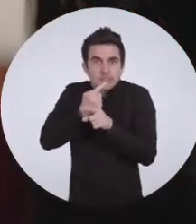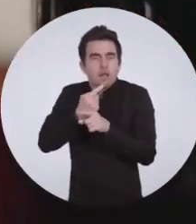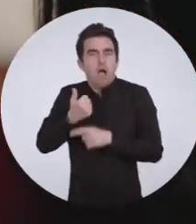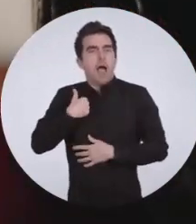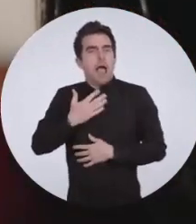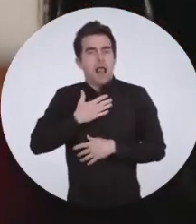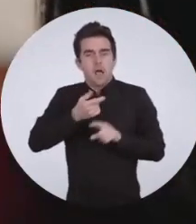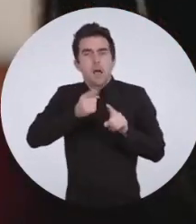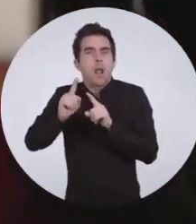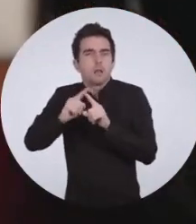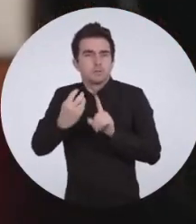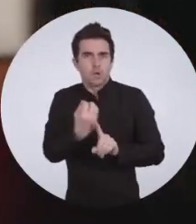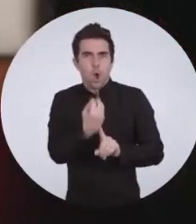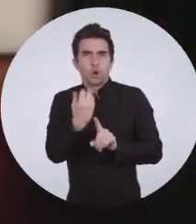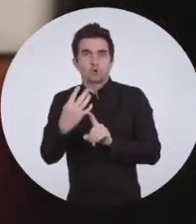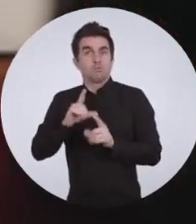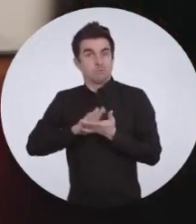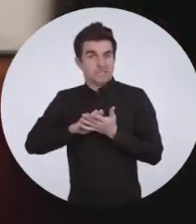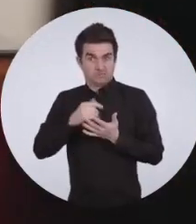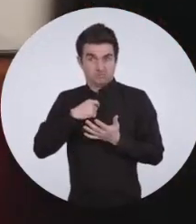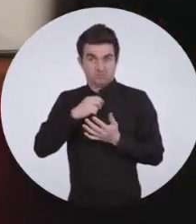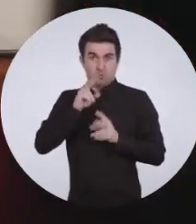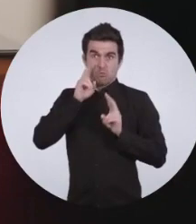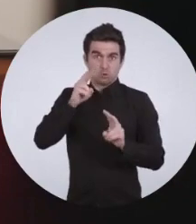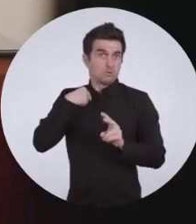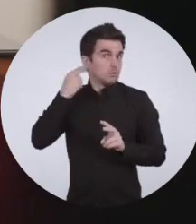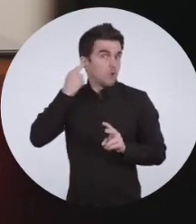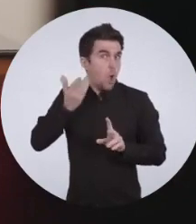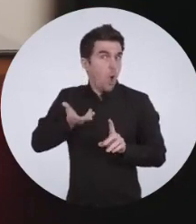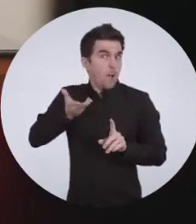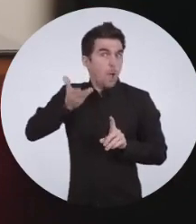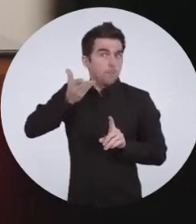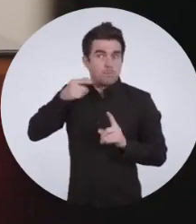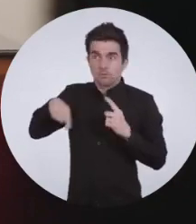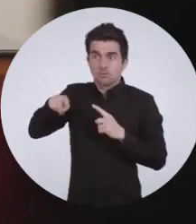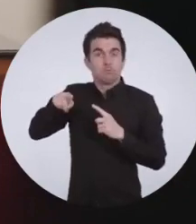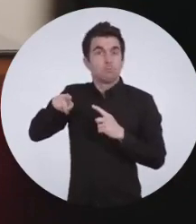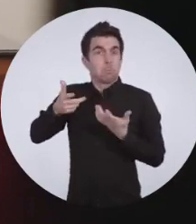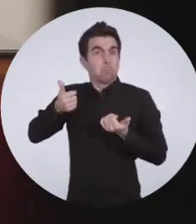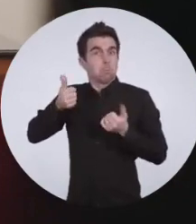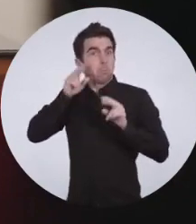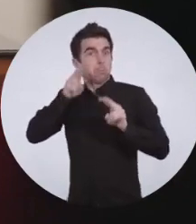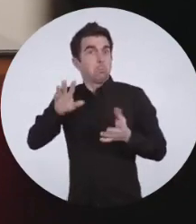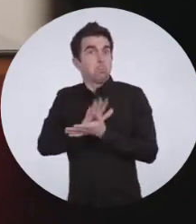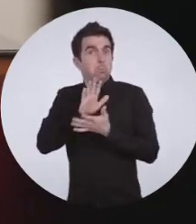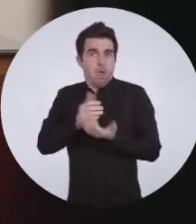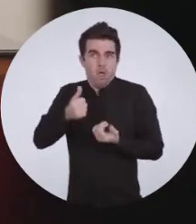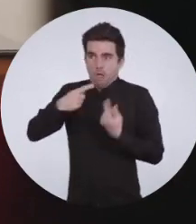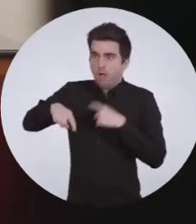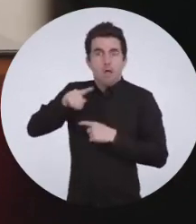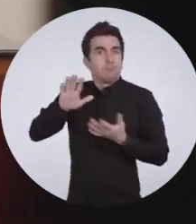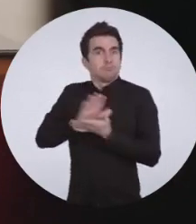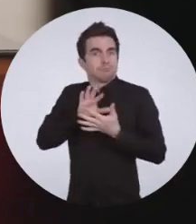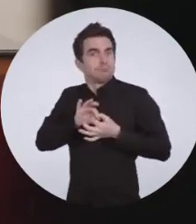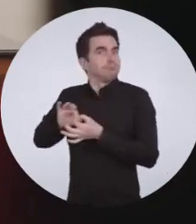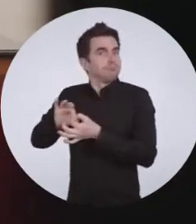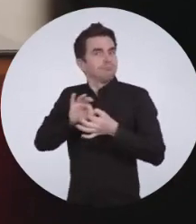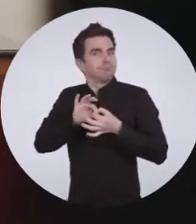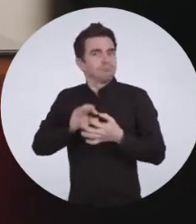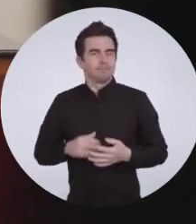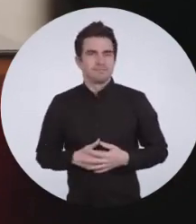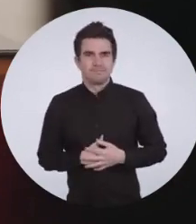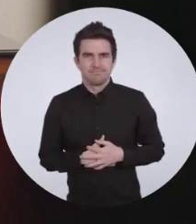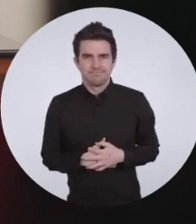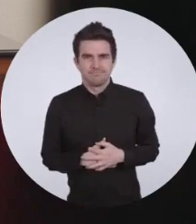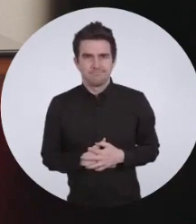I like Multi-Output Audio because I can adjust the volume on my own without affecting my friends watching with me. We all get a good viewing experience